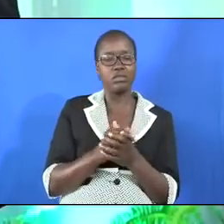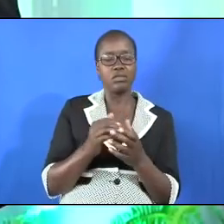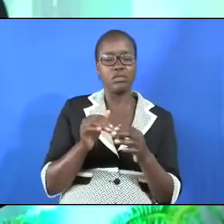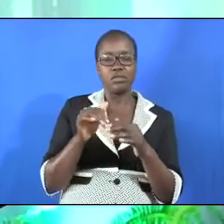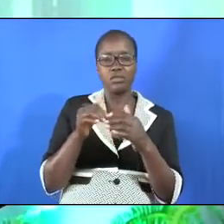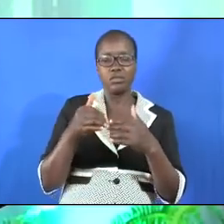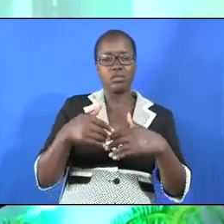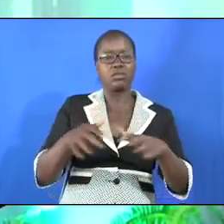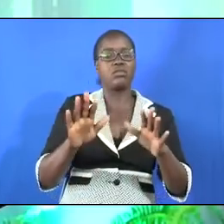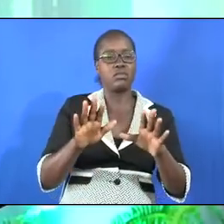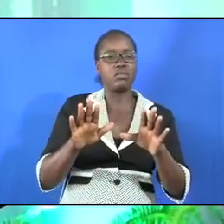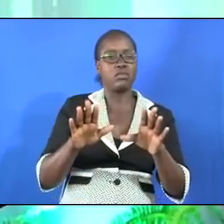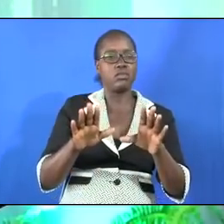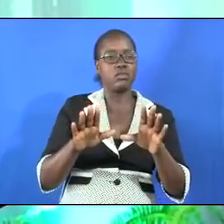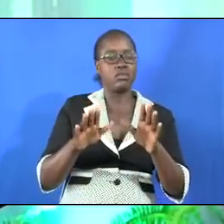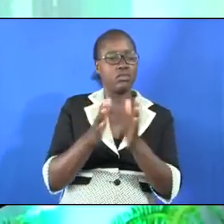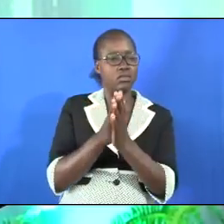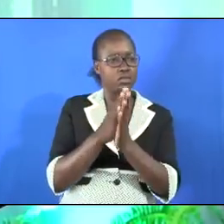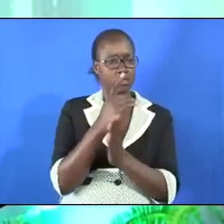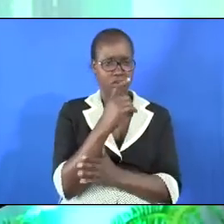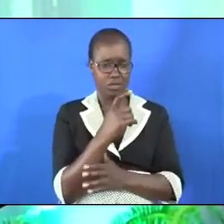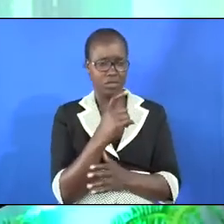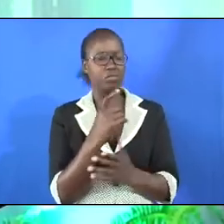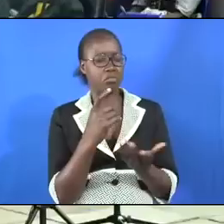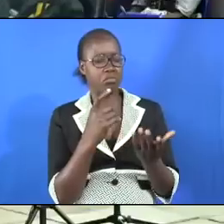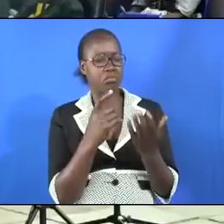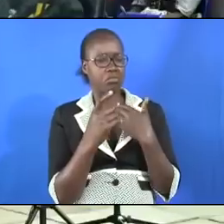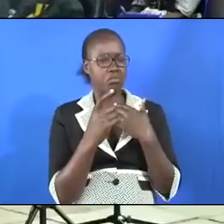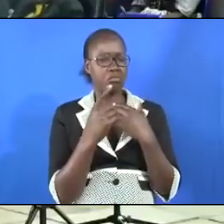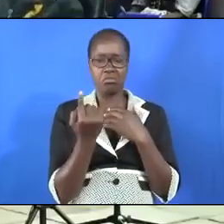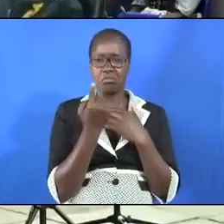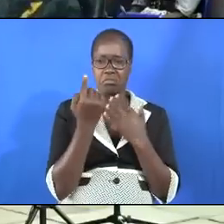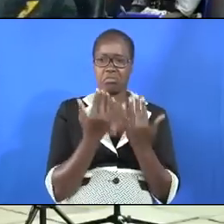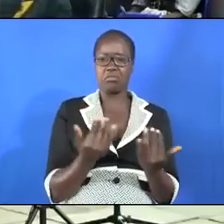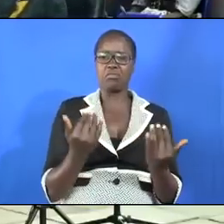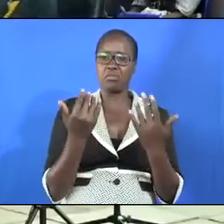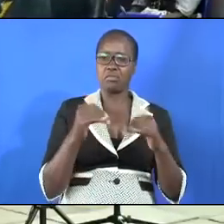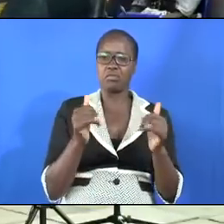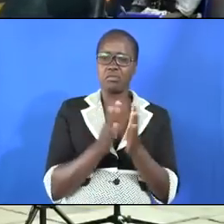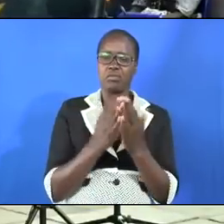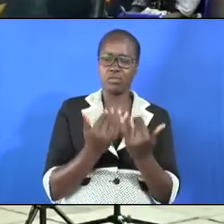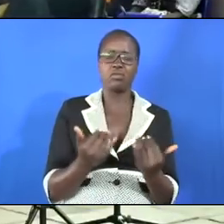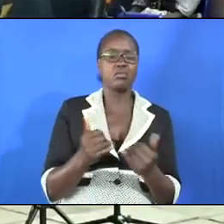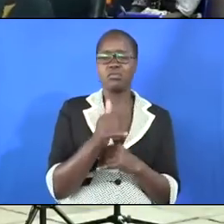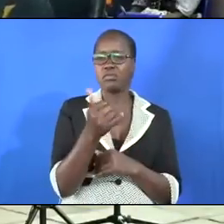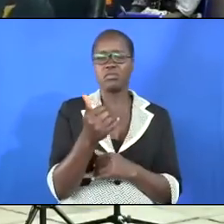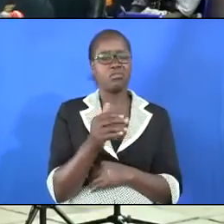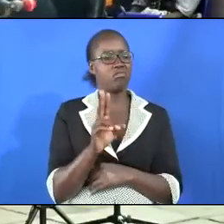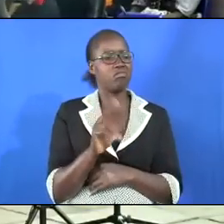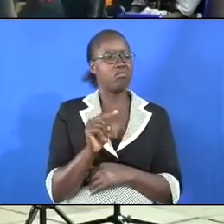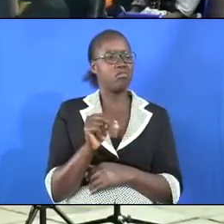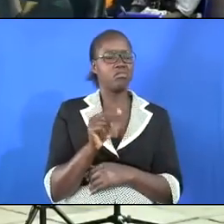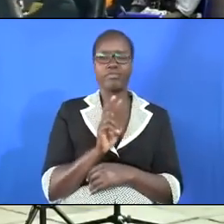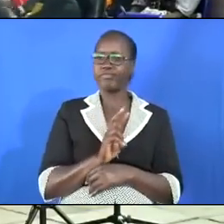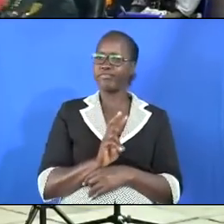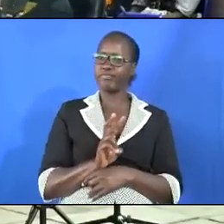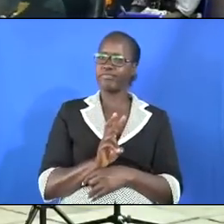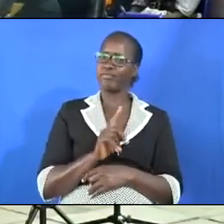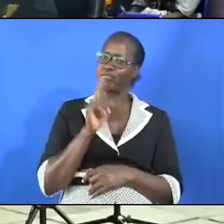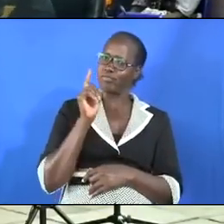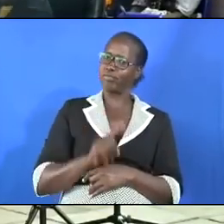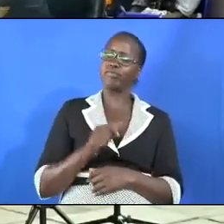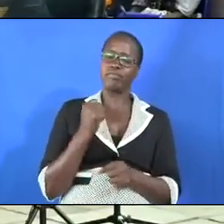the privilege of being an innocent child and play around with fellow children. Now she can't play. She must